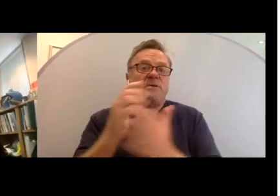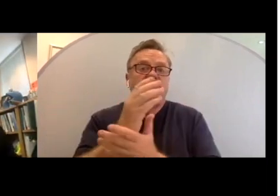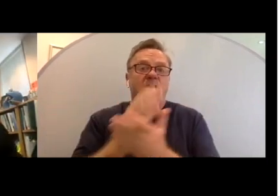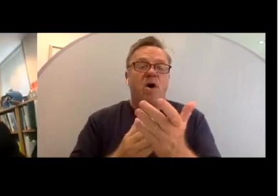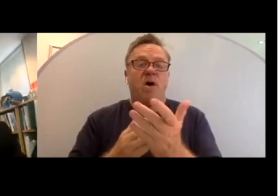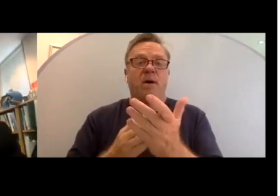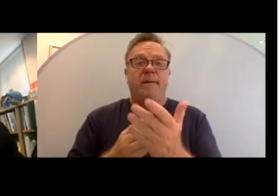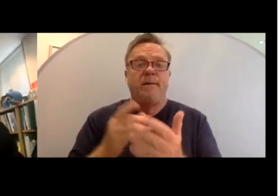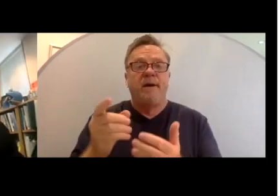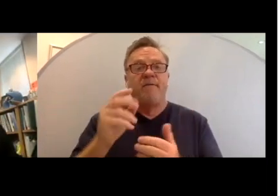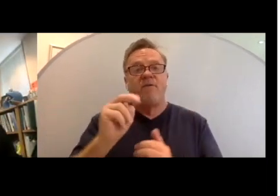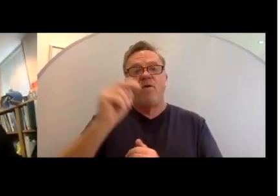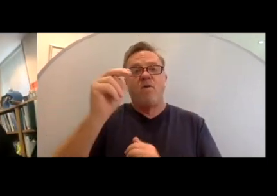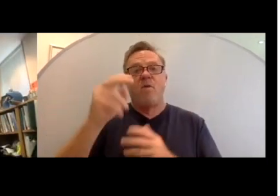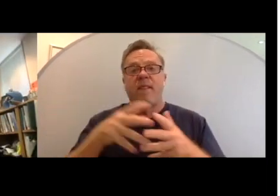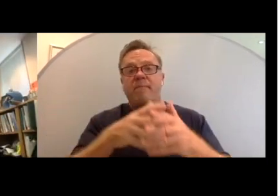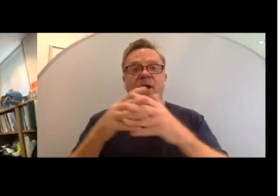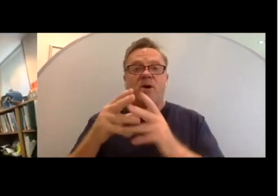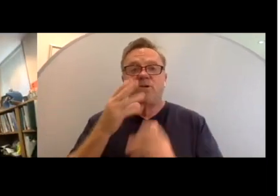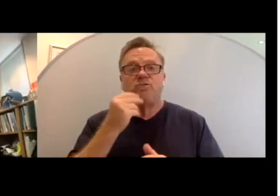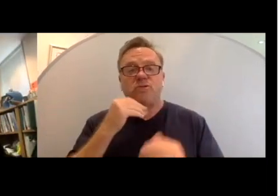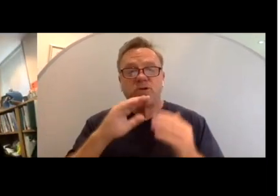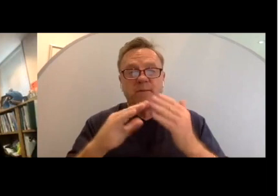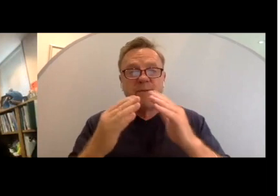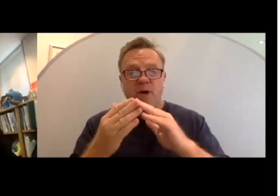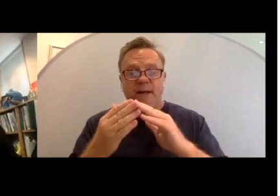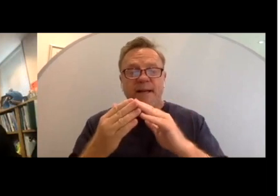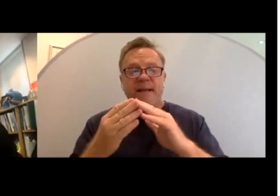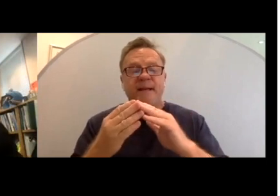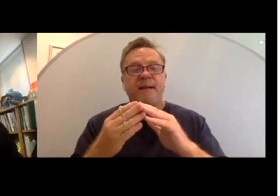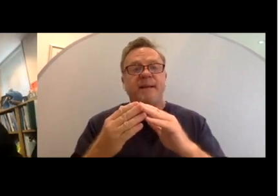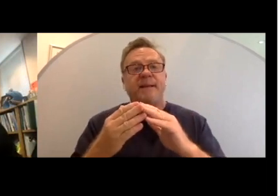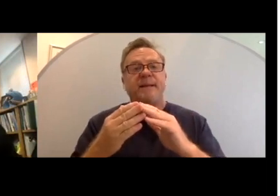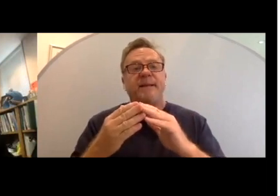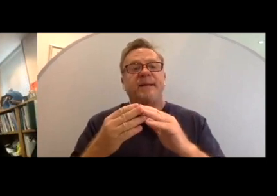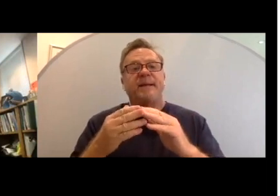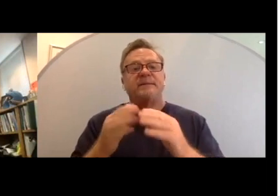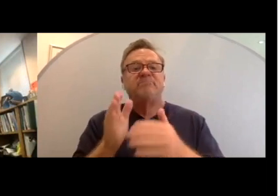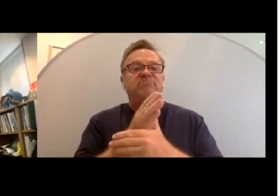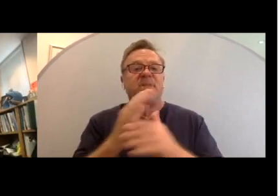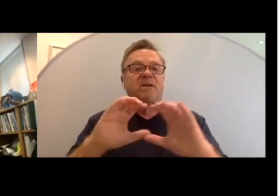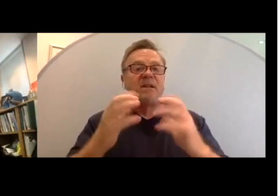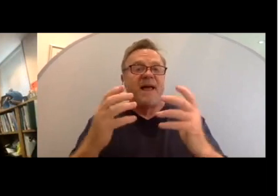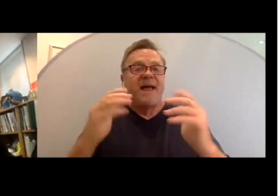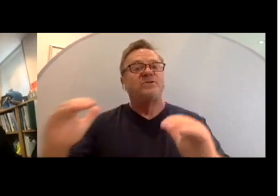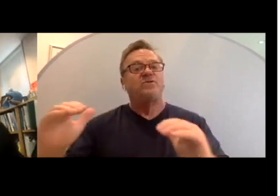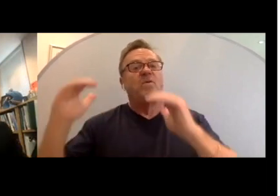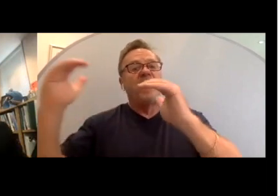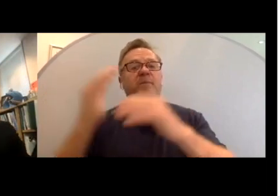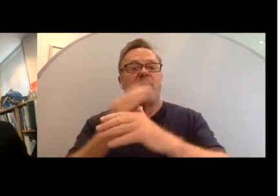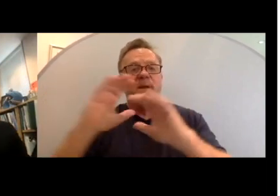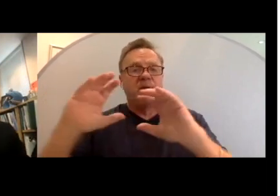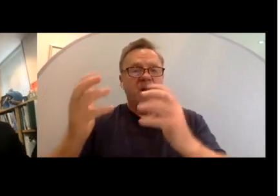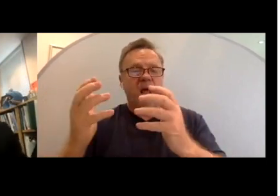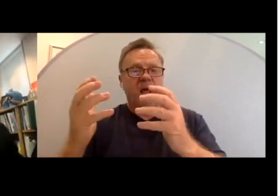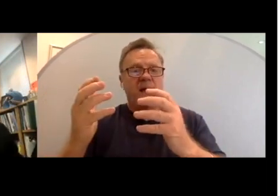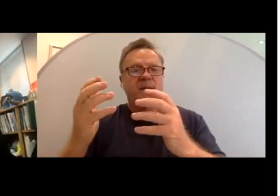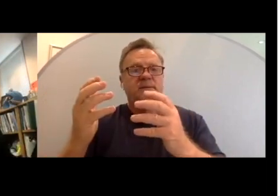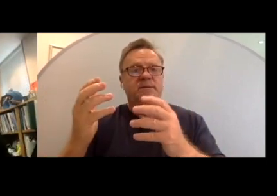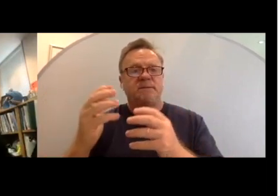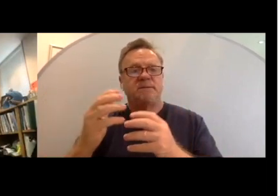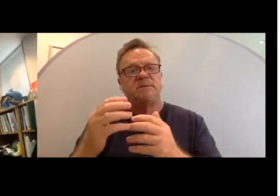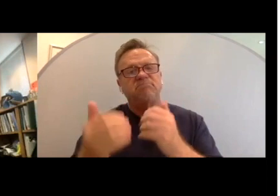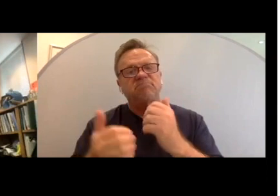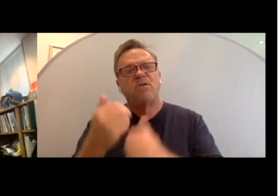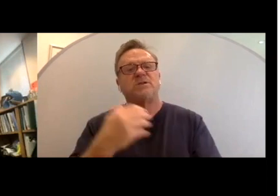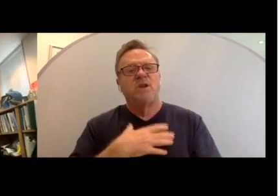the North American Jewish community is middle class to upper middle class, largely white